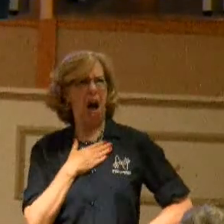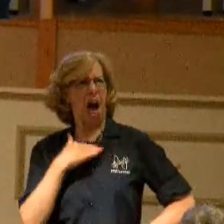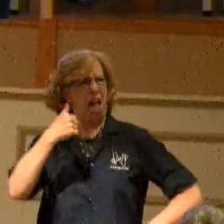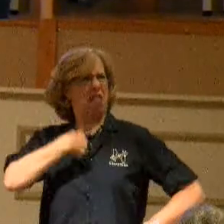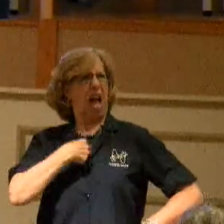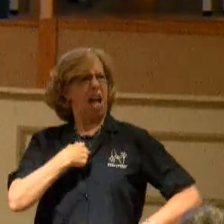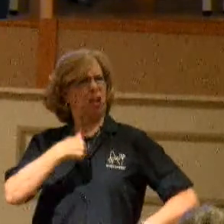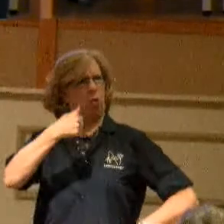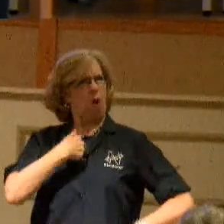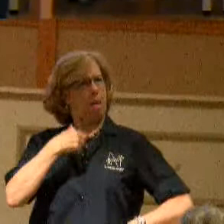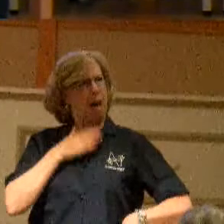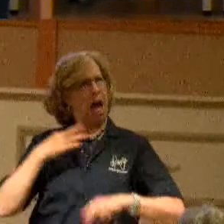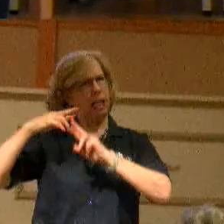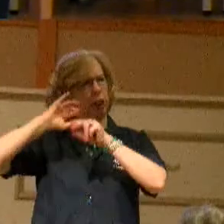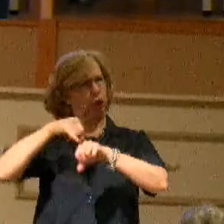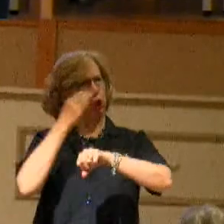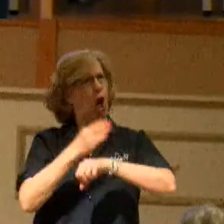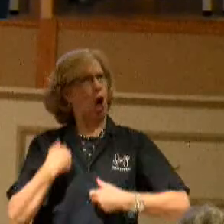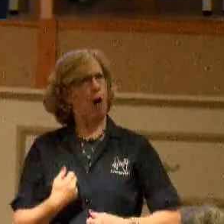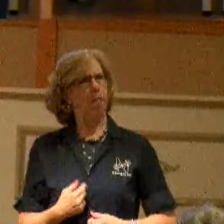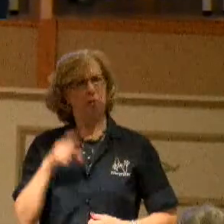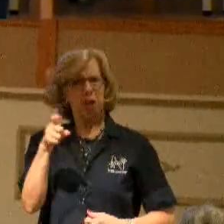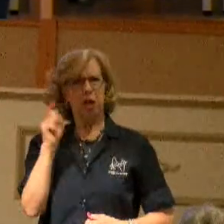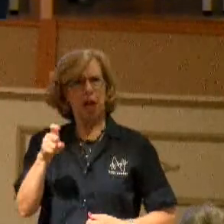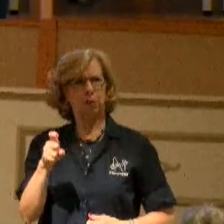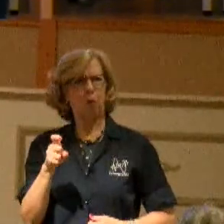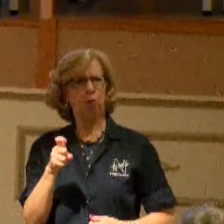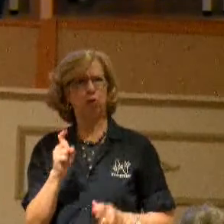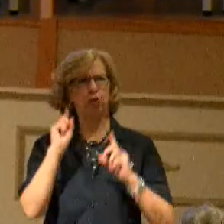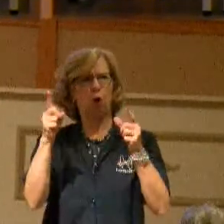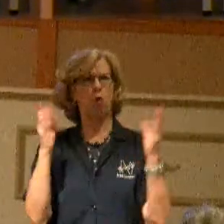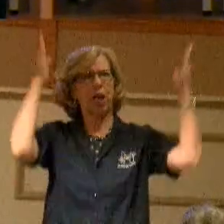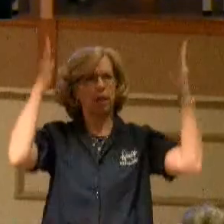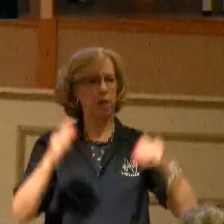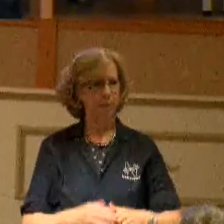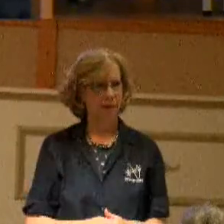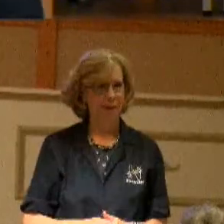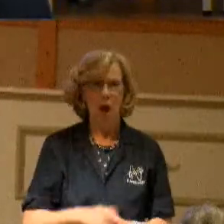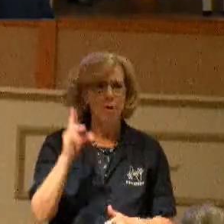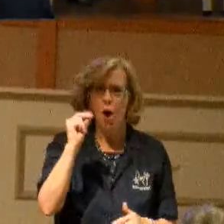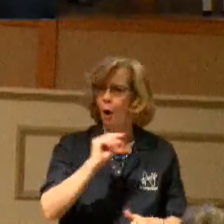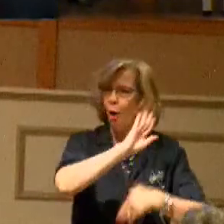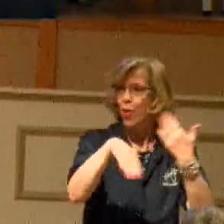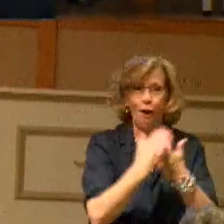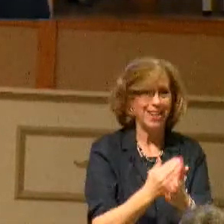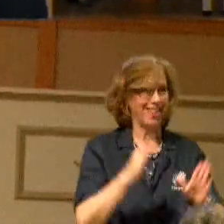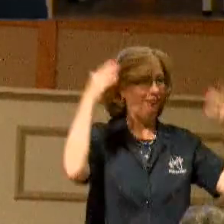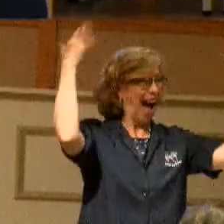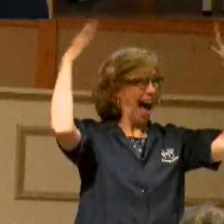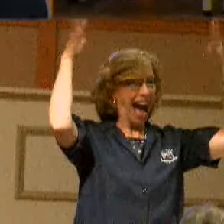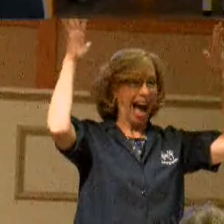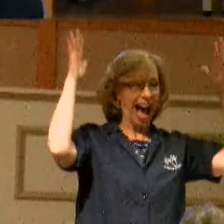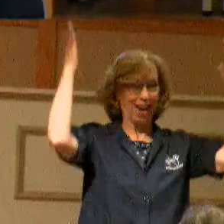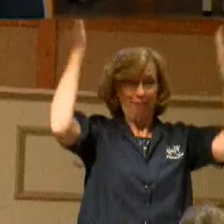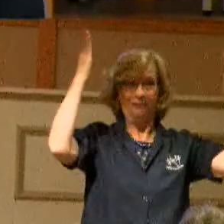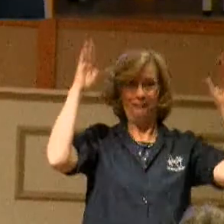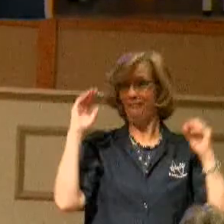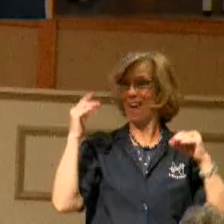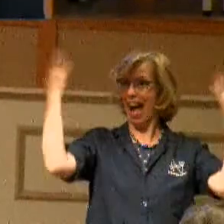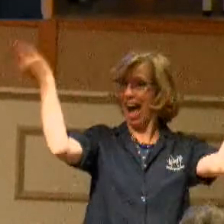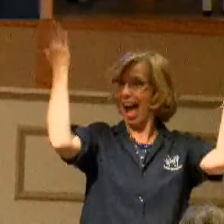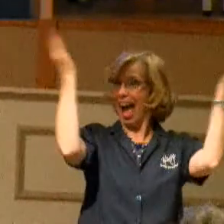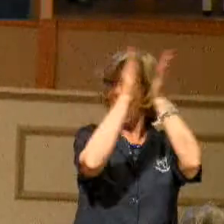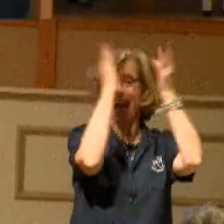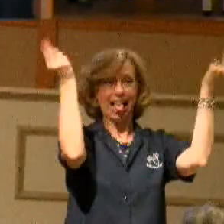they score a touchdown? They're all going to go, whoo, amen, that's great! Or whatever they say and